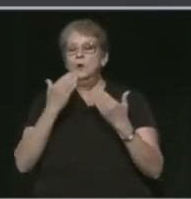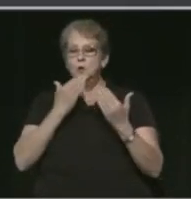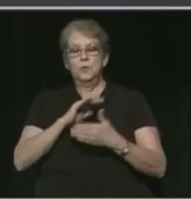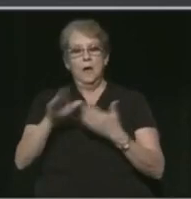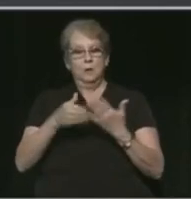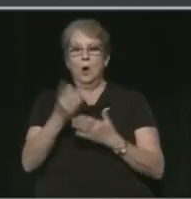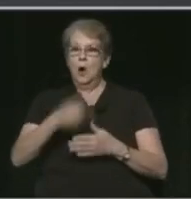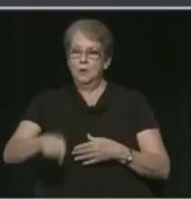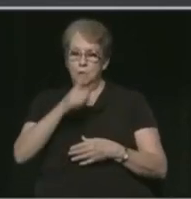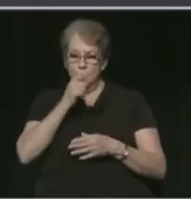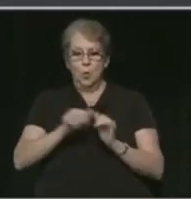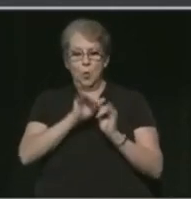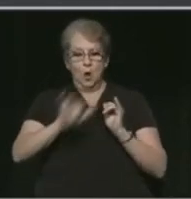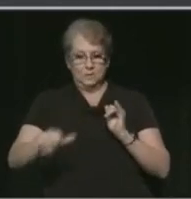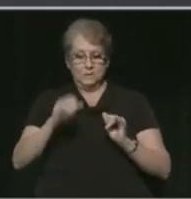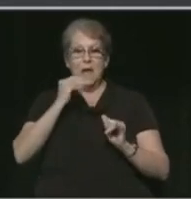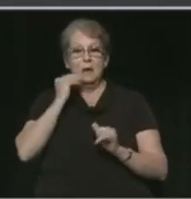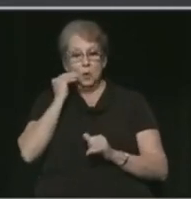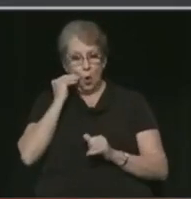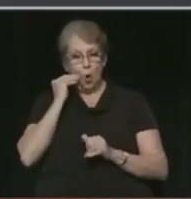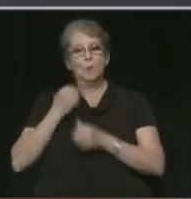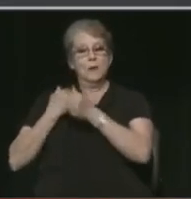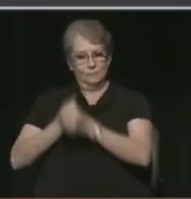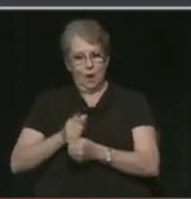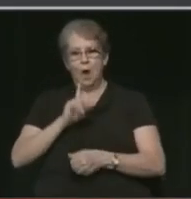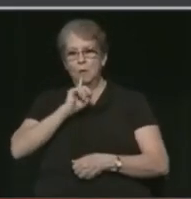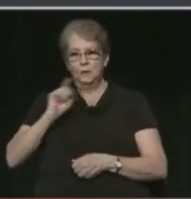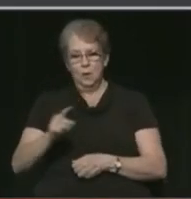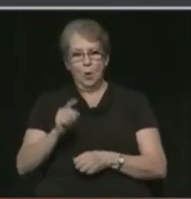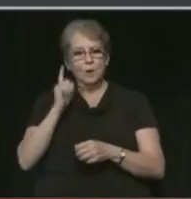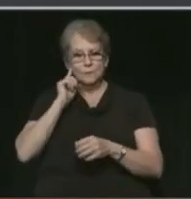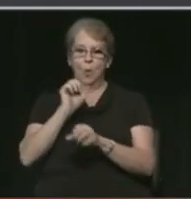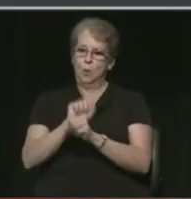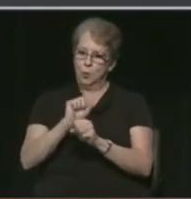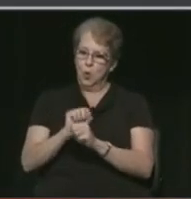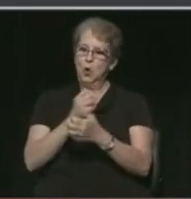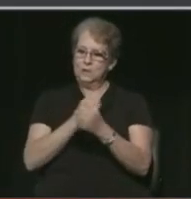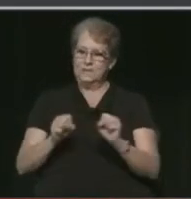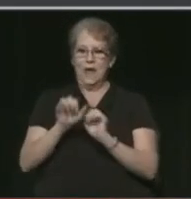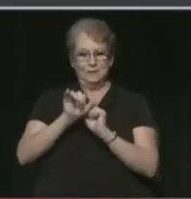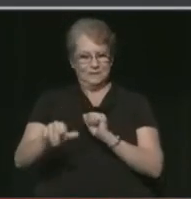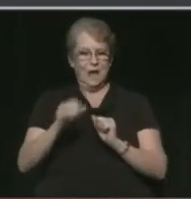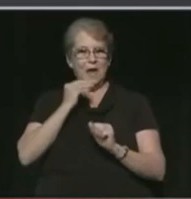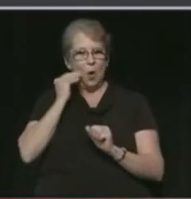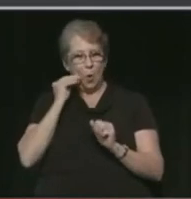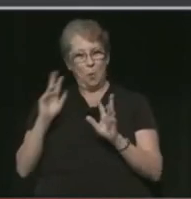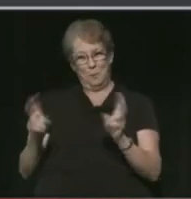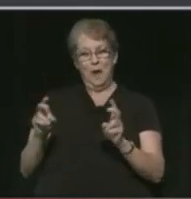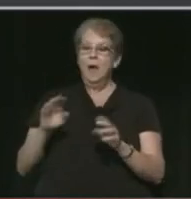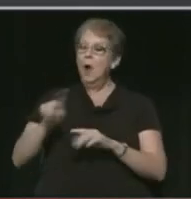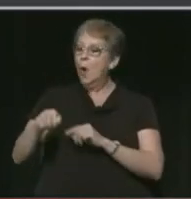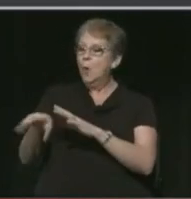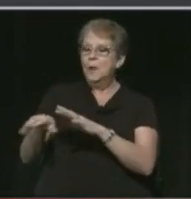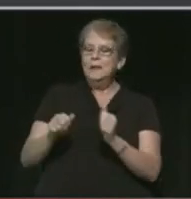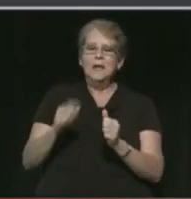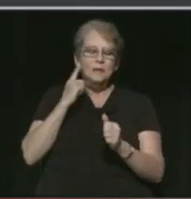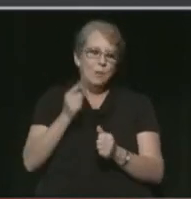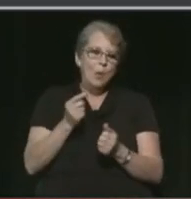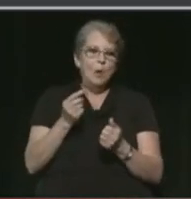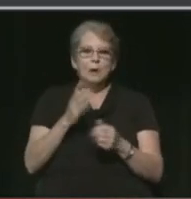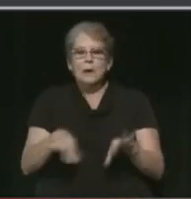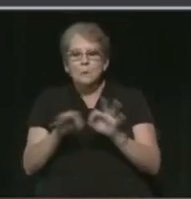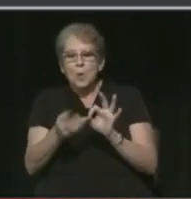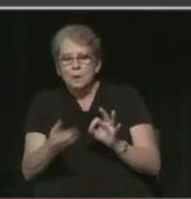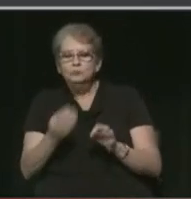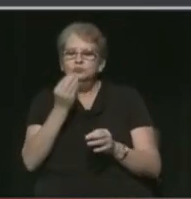all of you who are staying home, following the orders of work safe, stay home, and are only leaving the house for essentials like getting